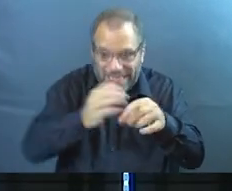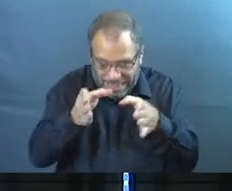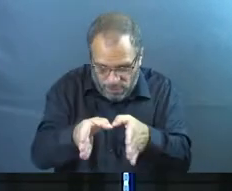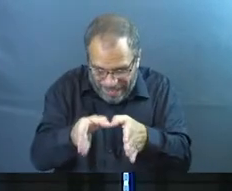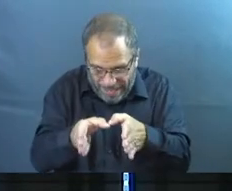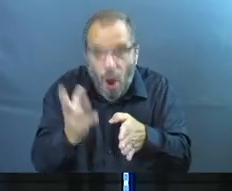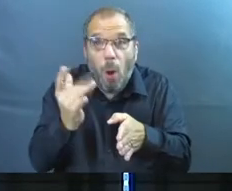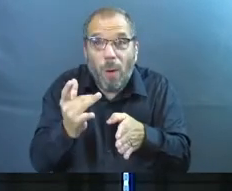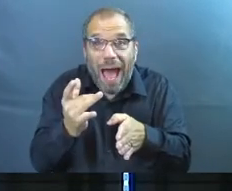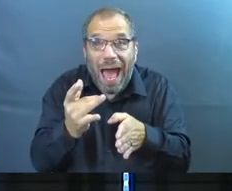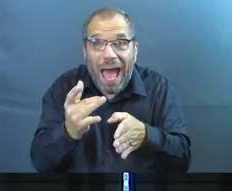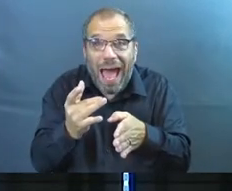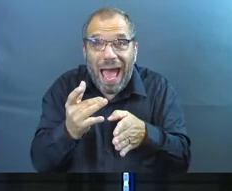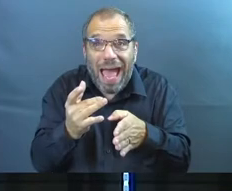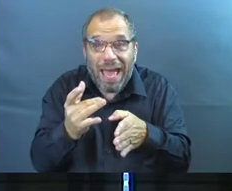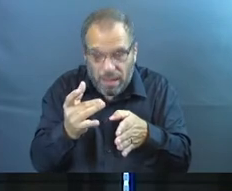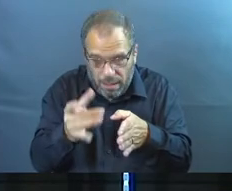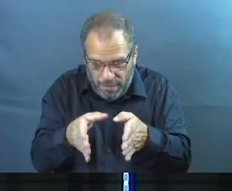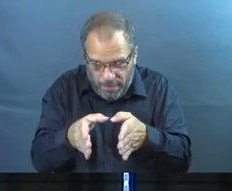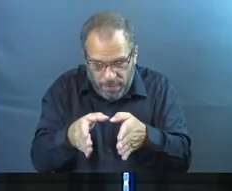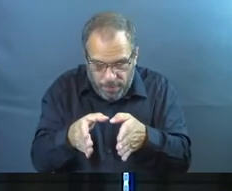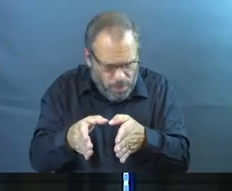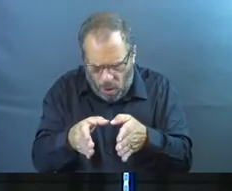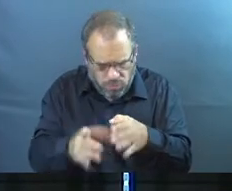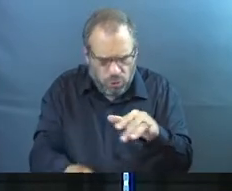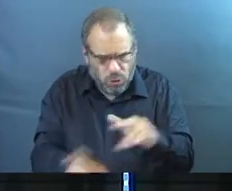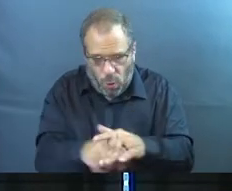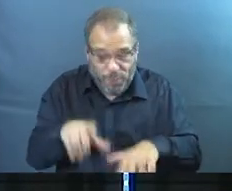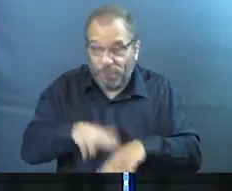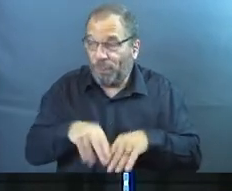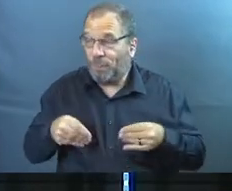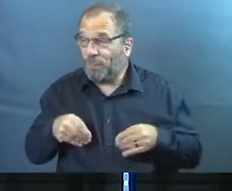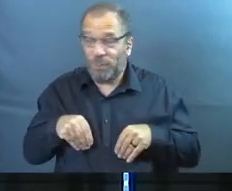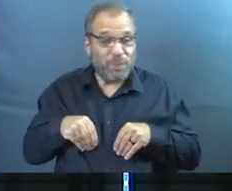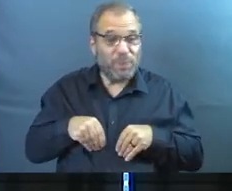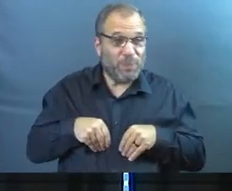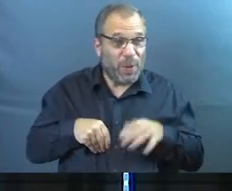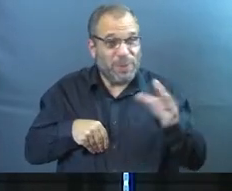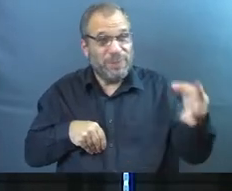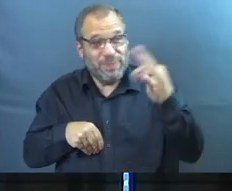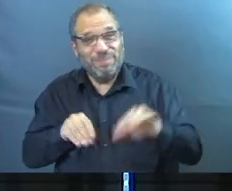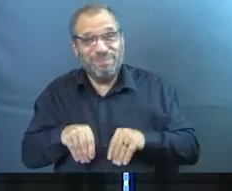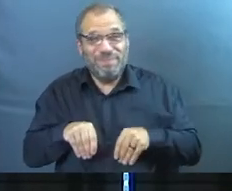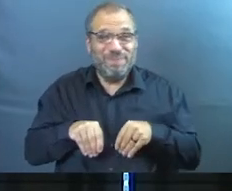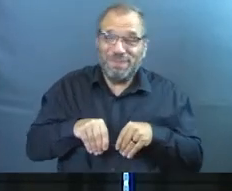those margins because sometimes we're just coming for what happens on a stage.